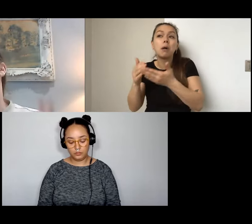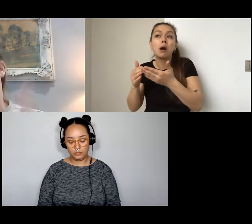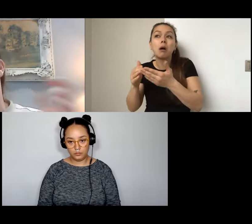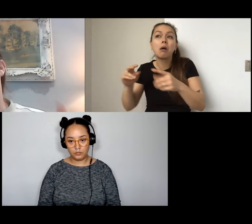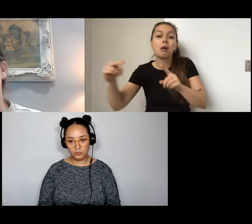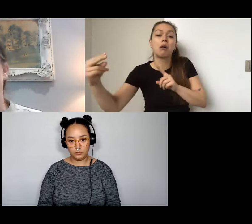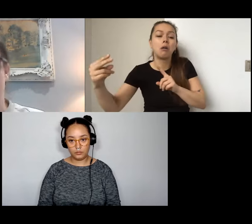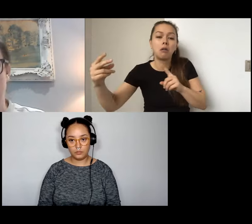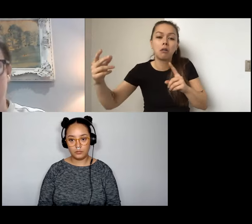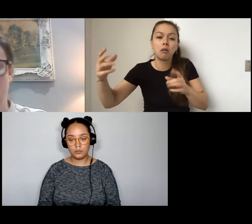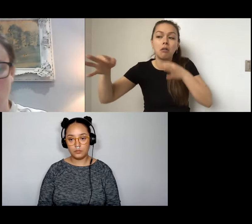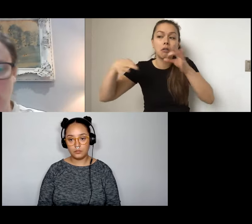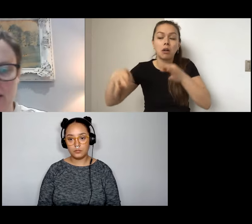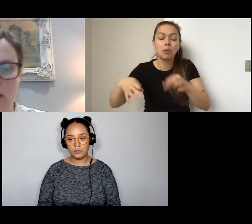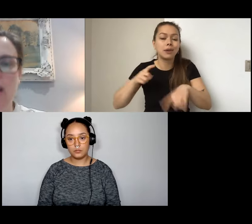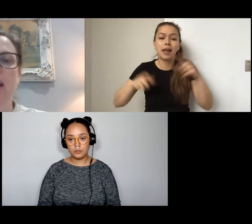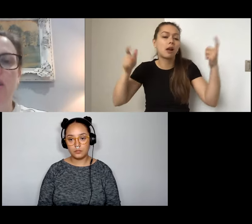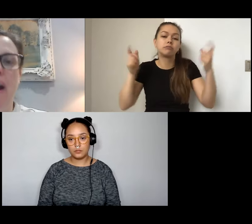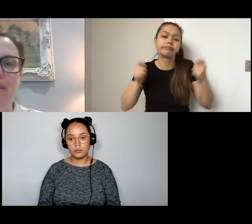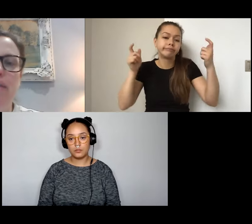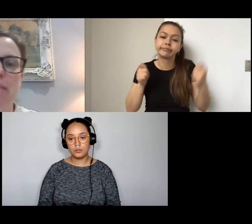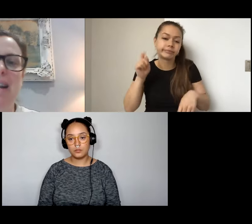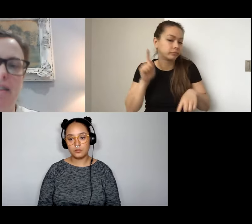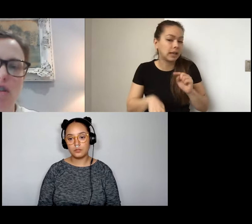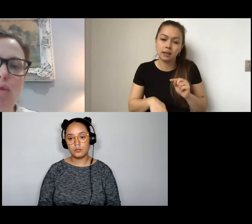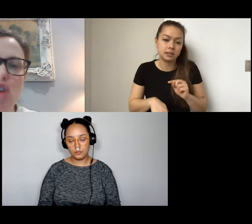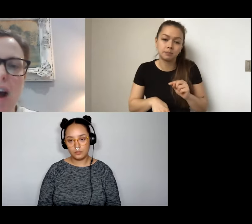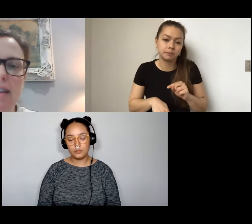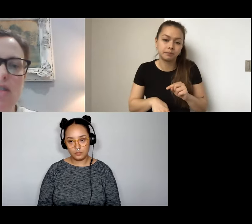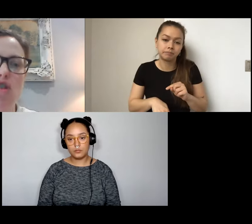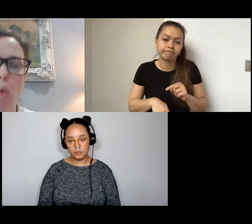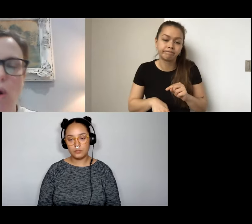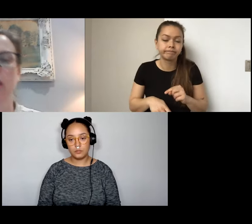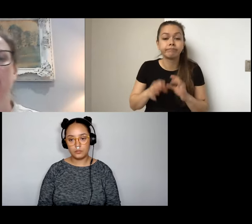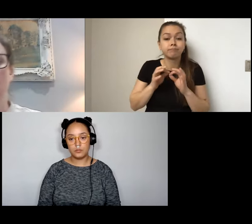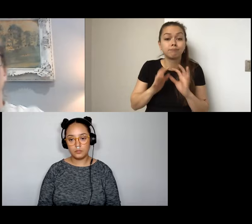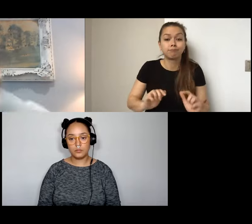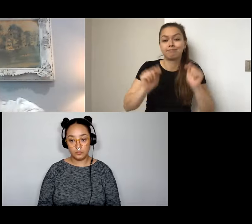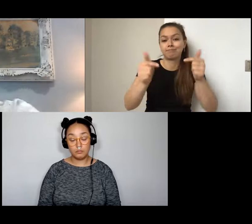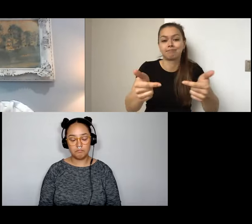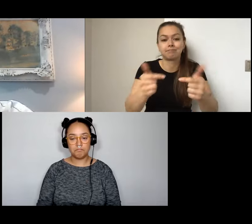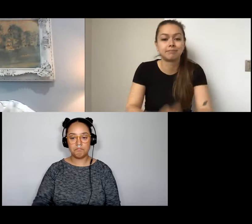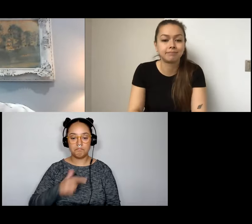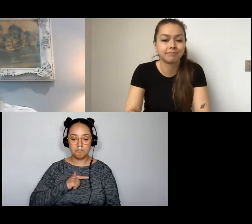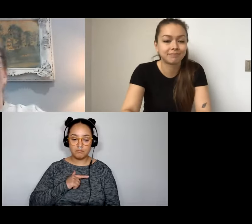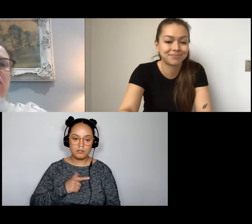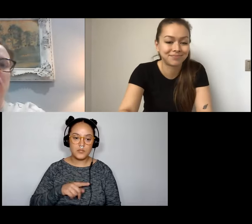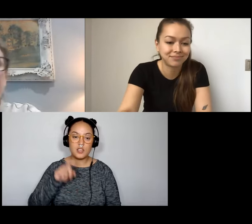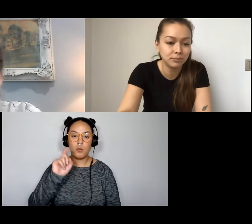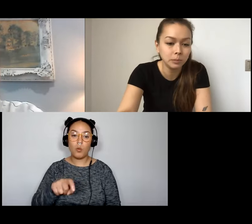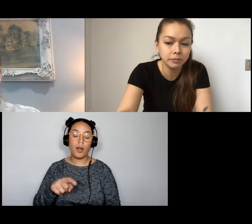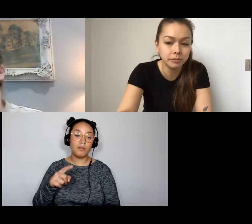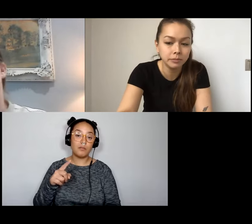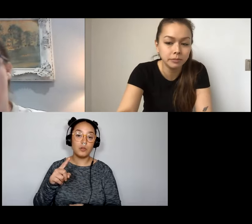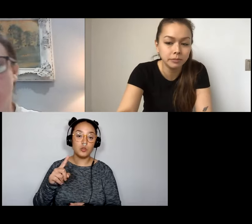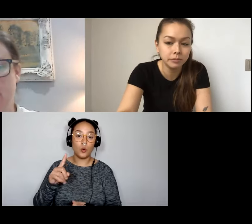you can't double dip essentially. So you'd have to frame it as a new challenge or, um, the next steps or a